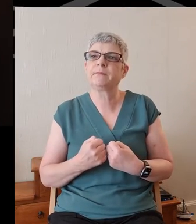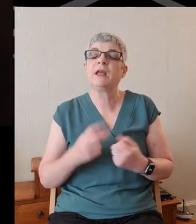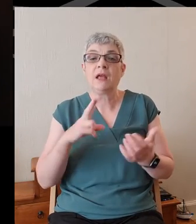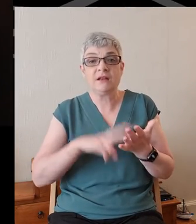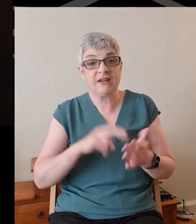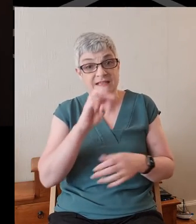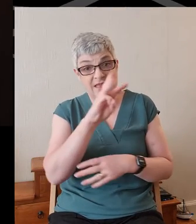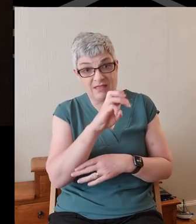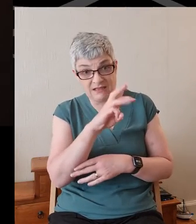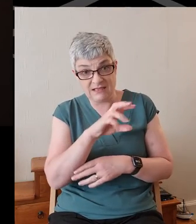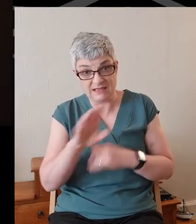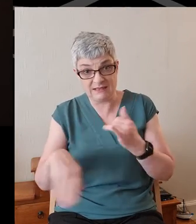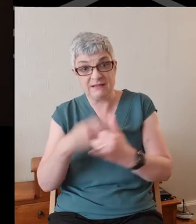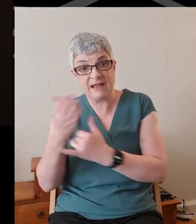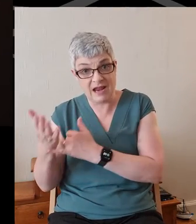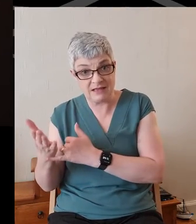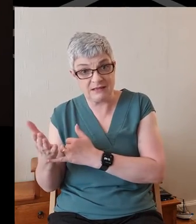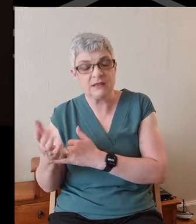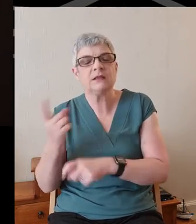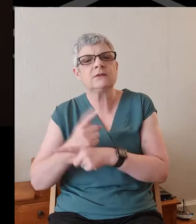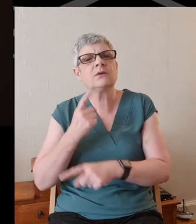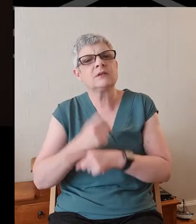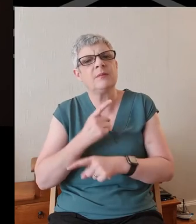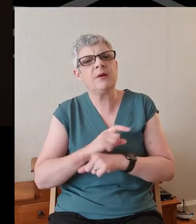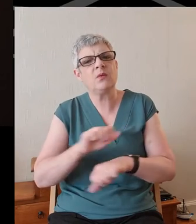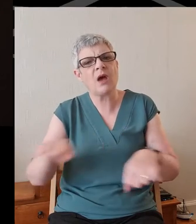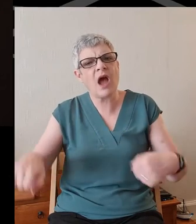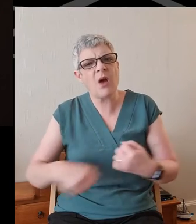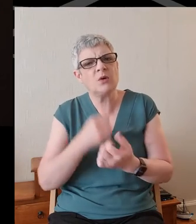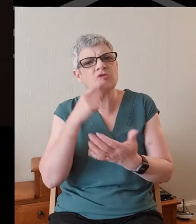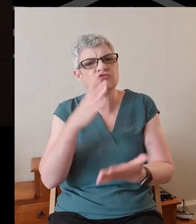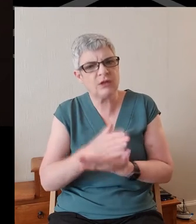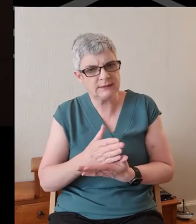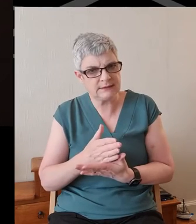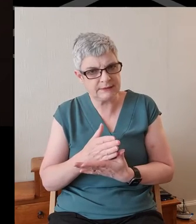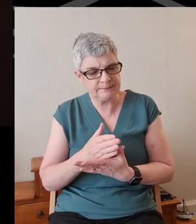verses 13 to the end, he's talking about our trusting.